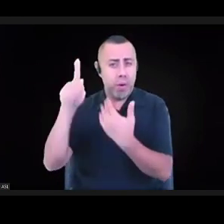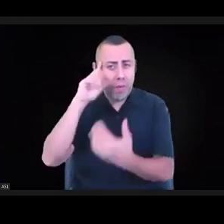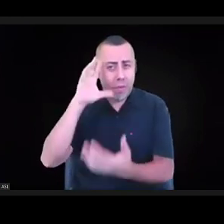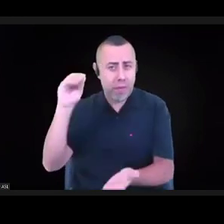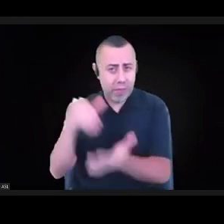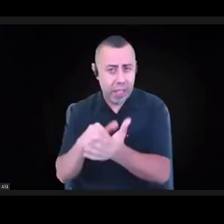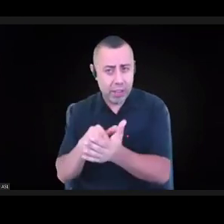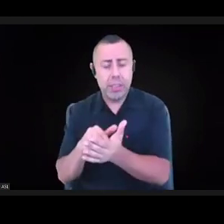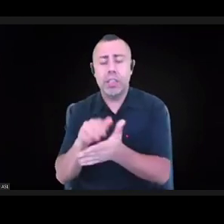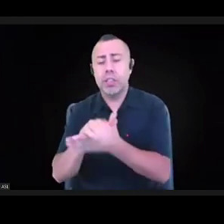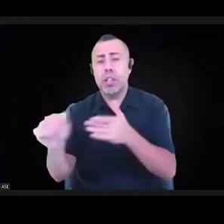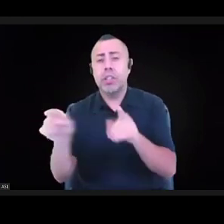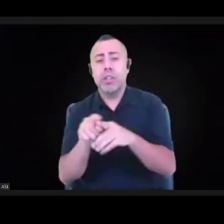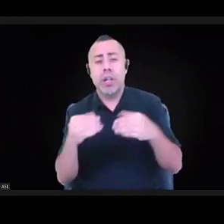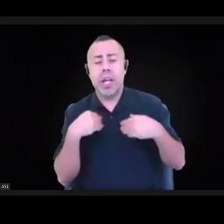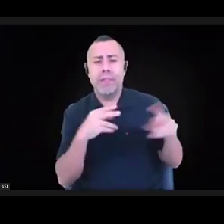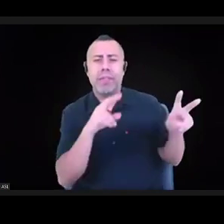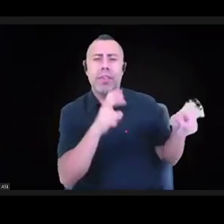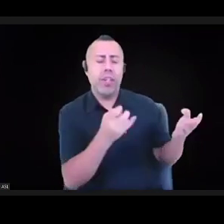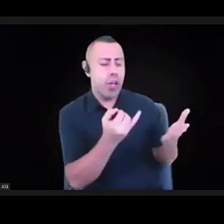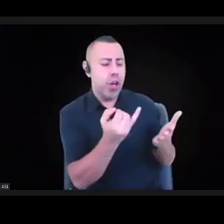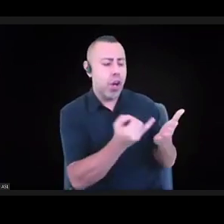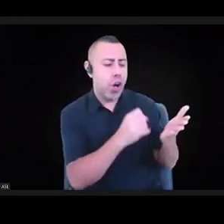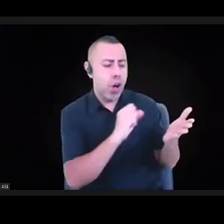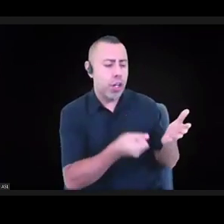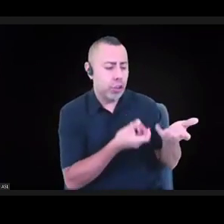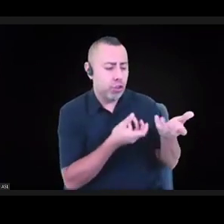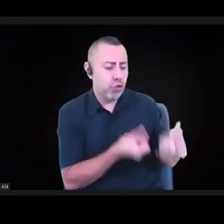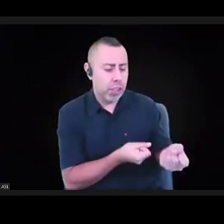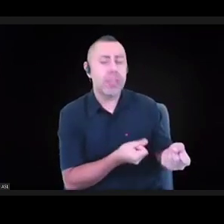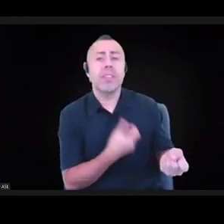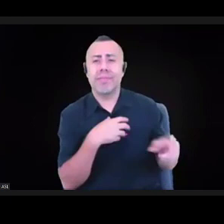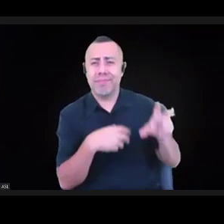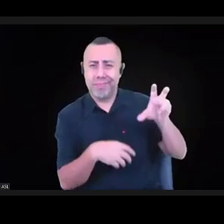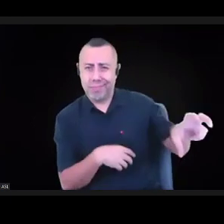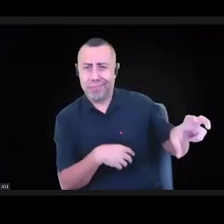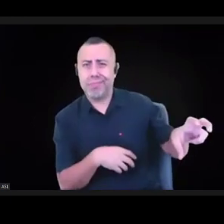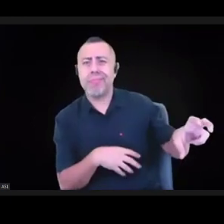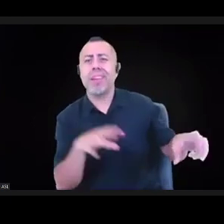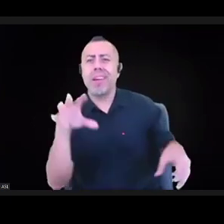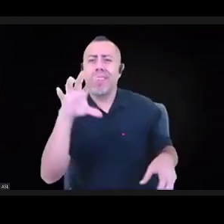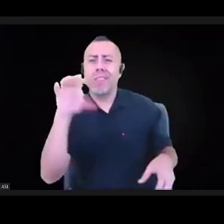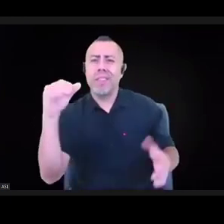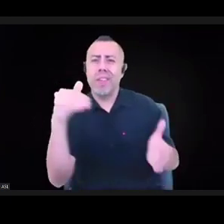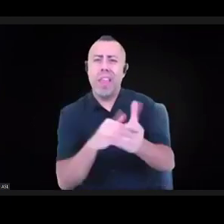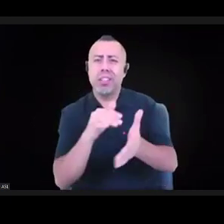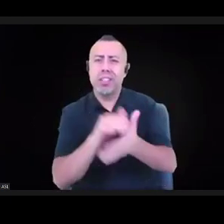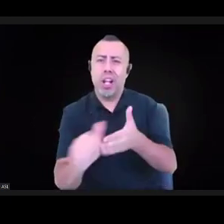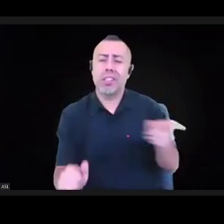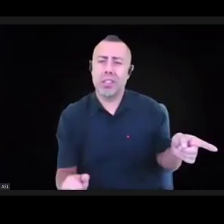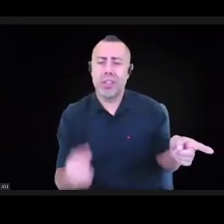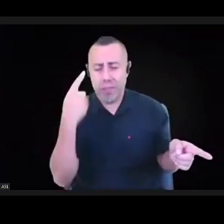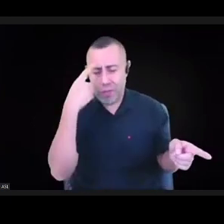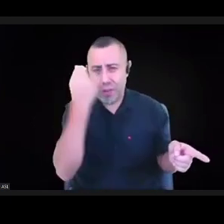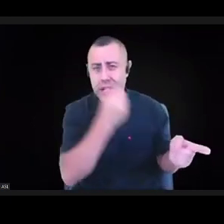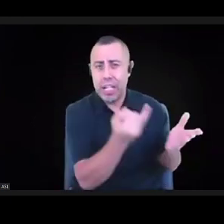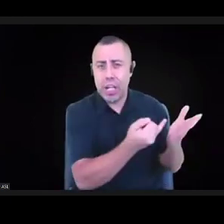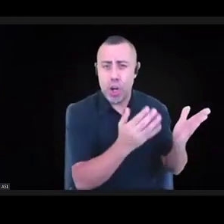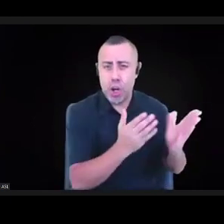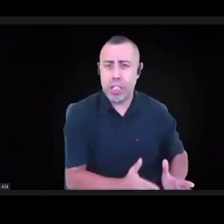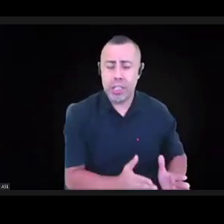to help individual artists who were being impacted. We, I think, were the first local arts agency to do a